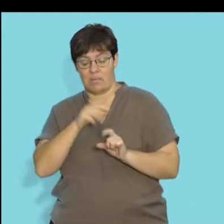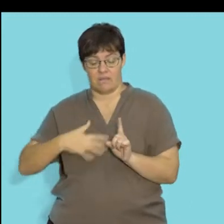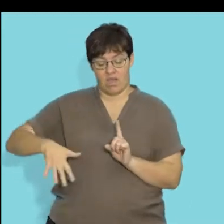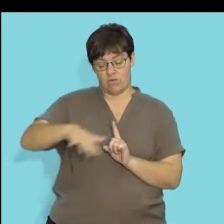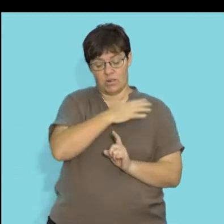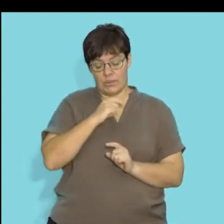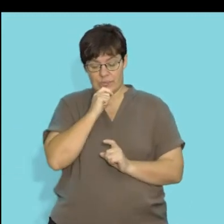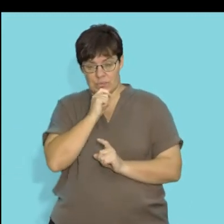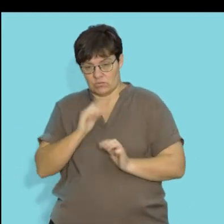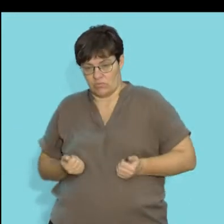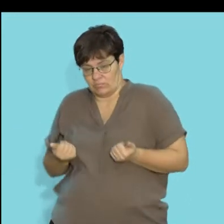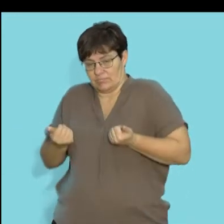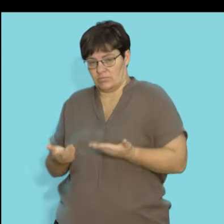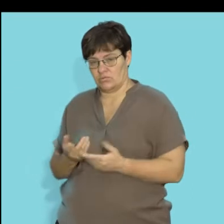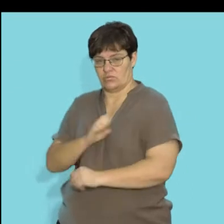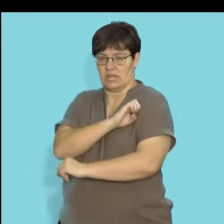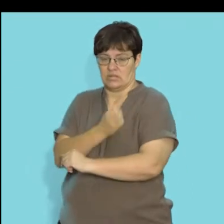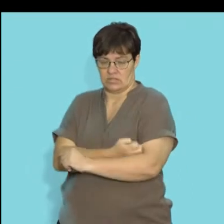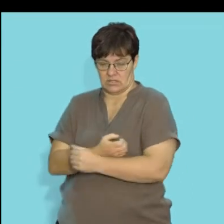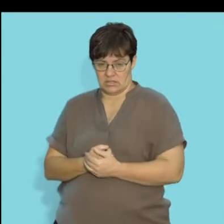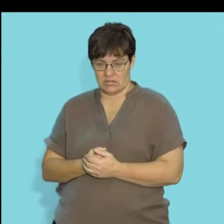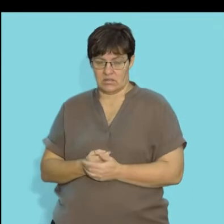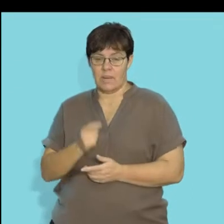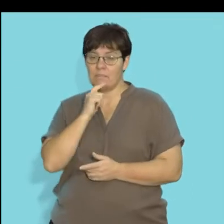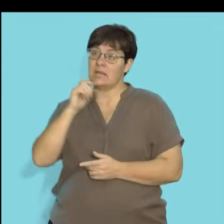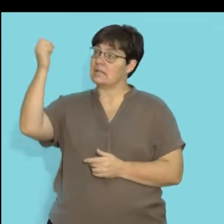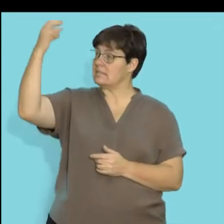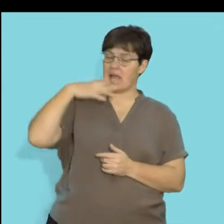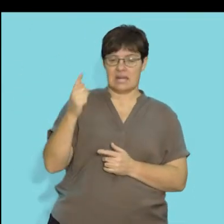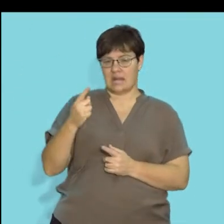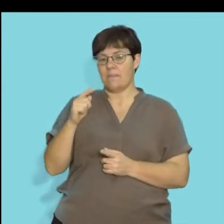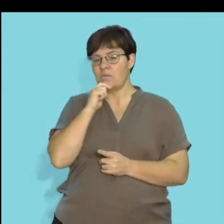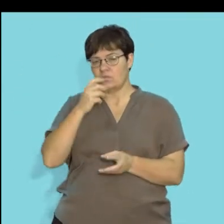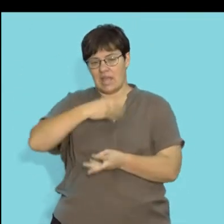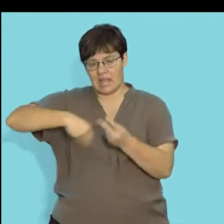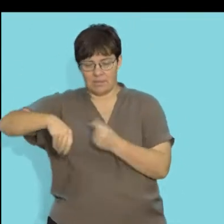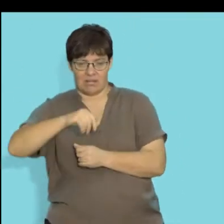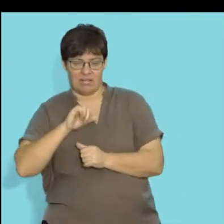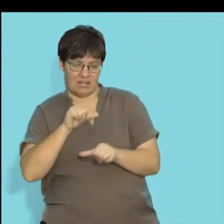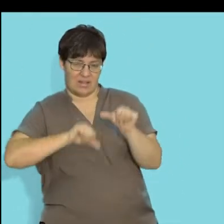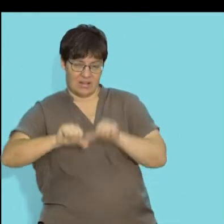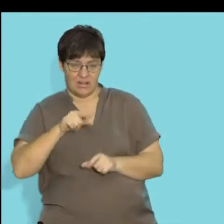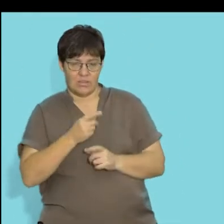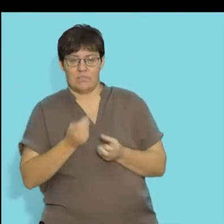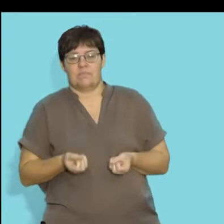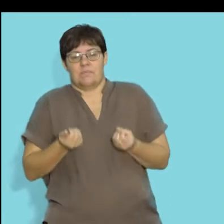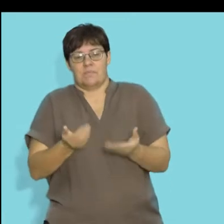from the environment to produce energy. So, not necessarily using photosynthesis, but using chemicals to produce energy. So,